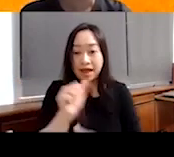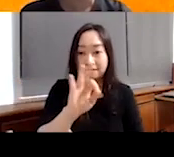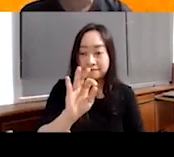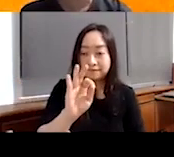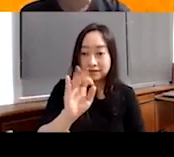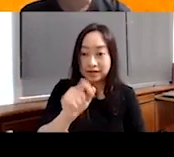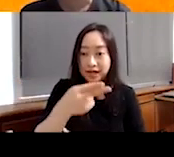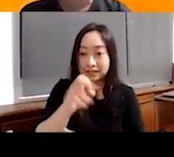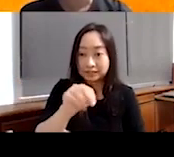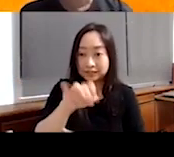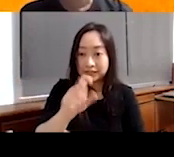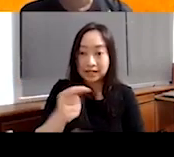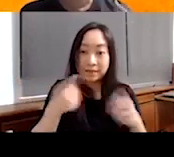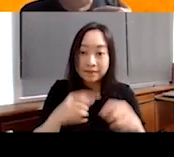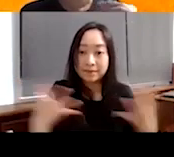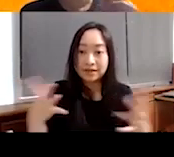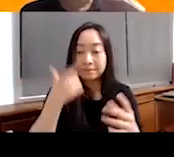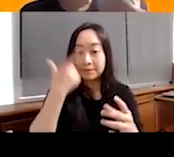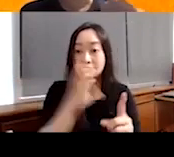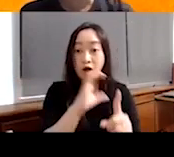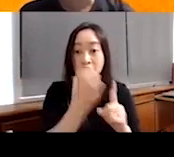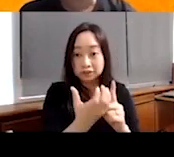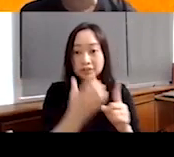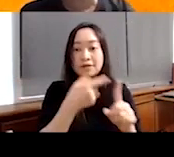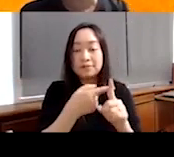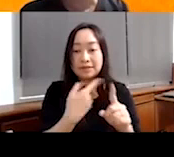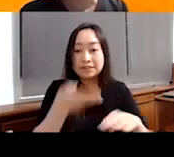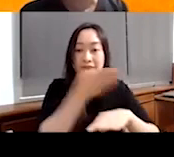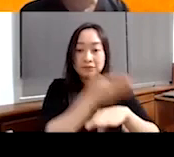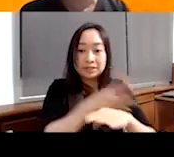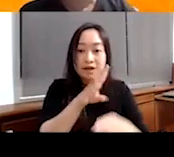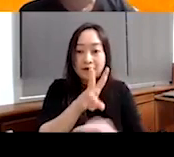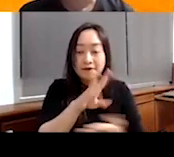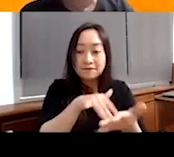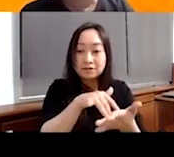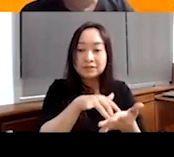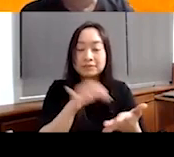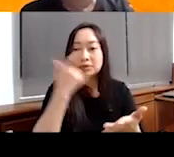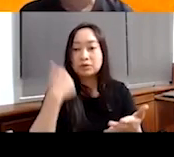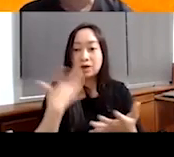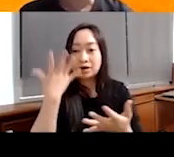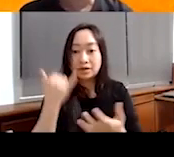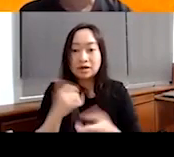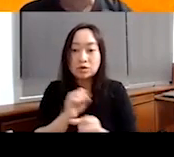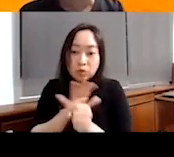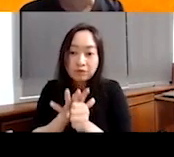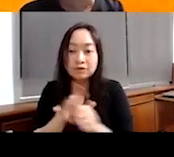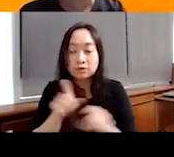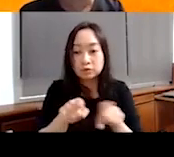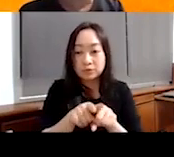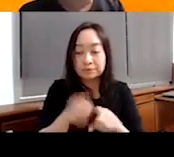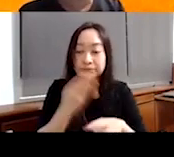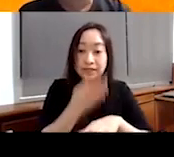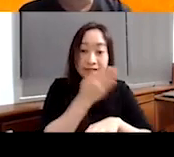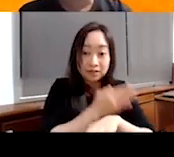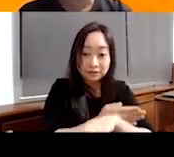culturally and also the, the, um, the increased vulnerability that is the result of COVID as well, has also increased